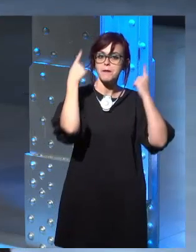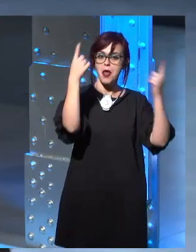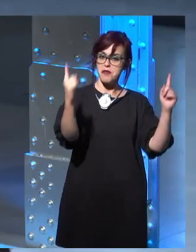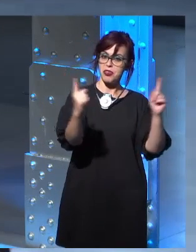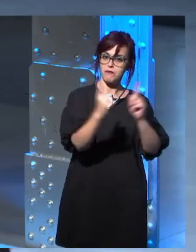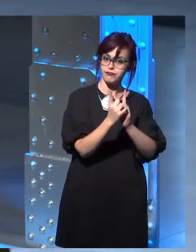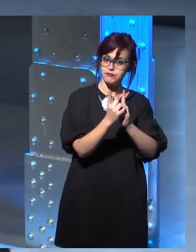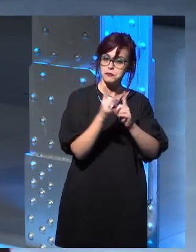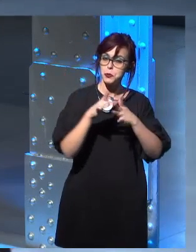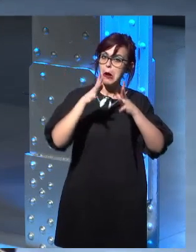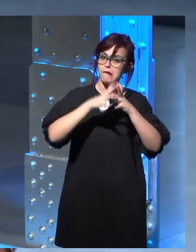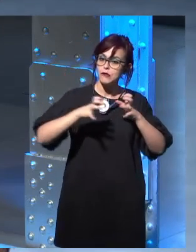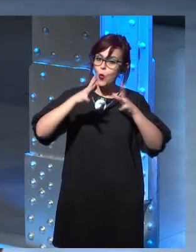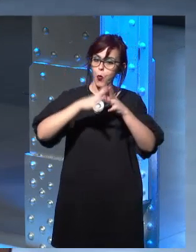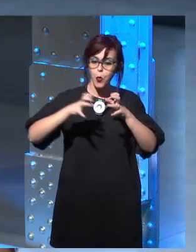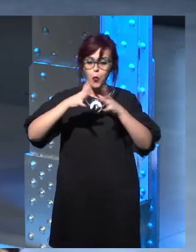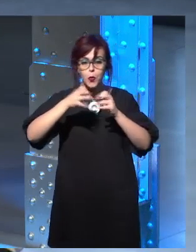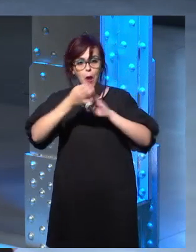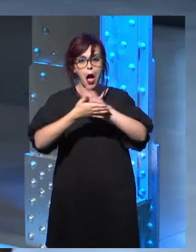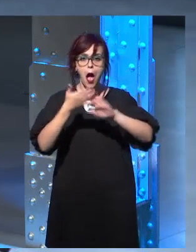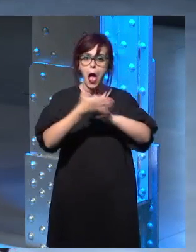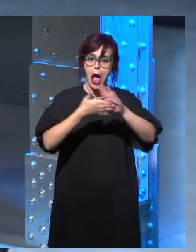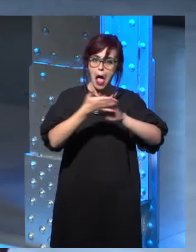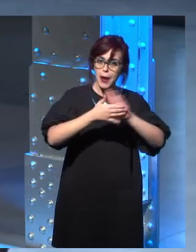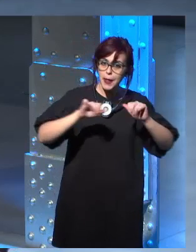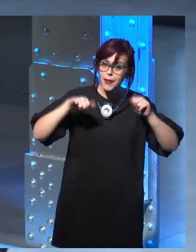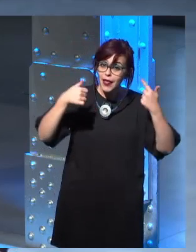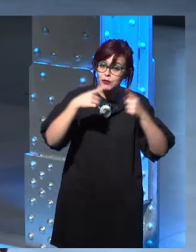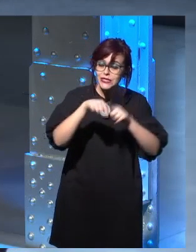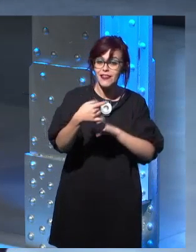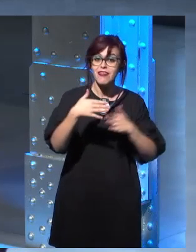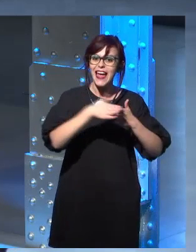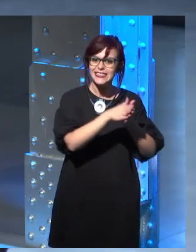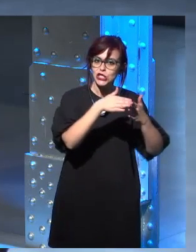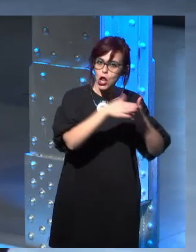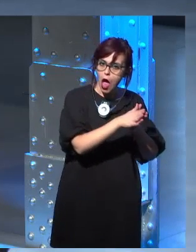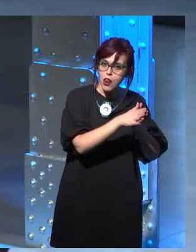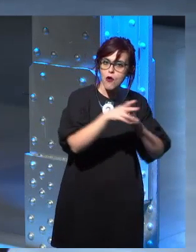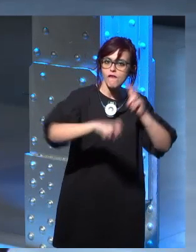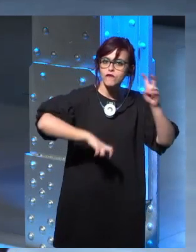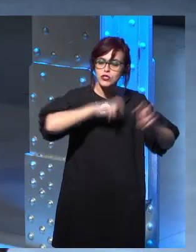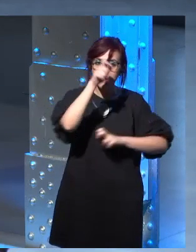create a kind of a world book, a guide book. But I'm busy. I'm busy writing.